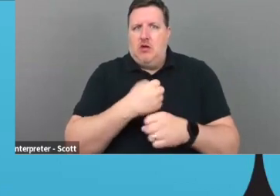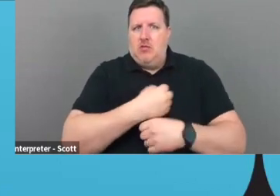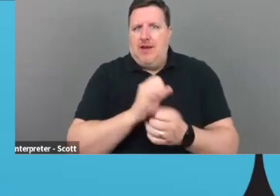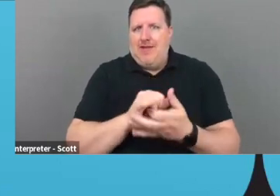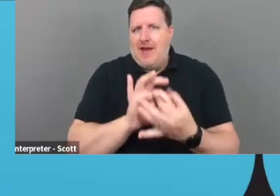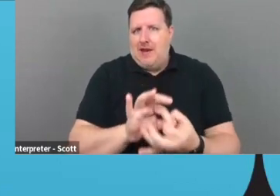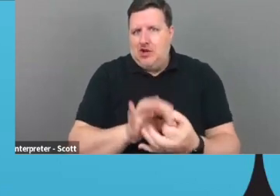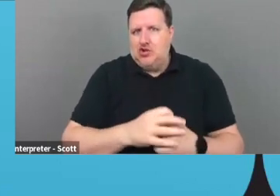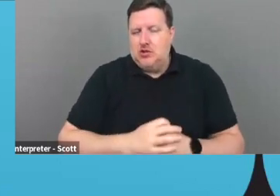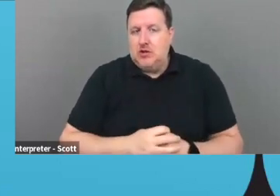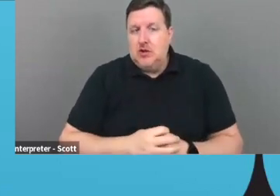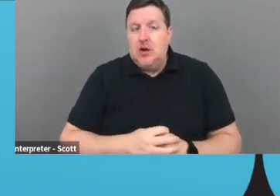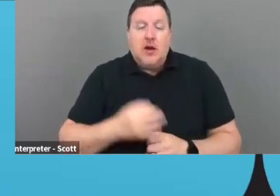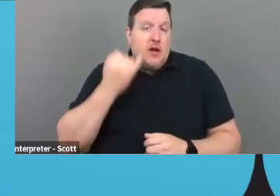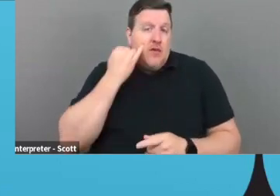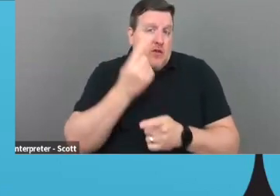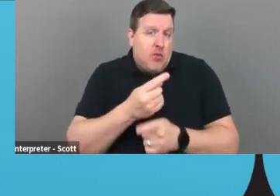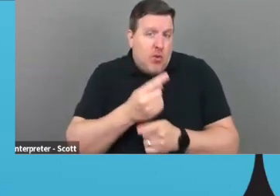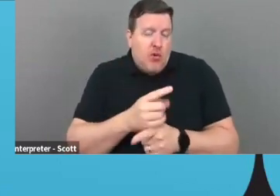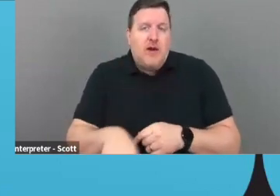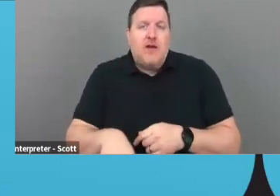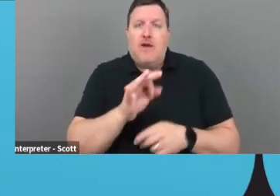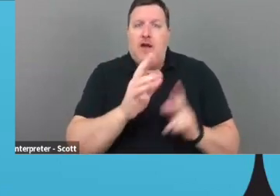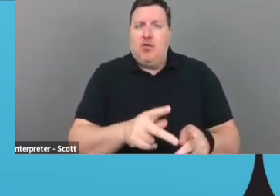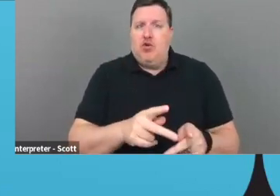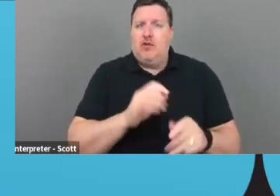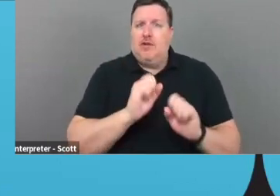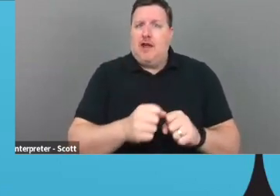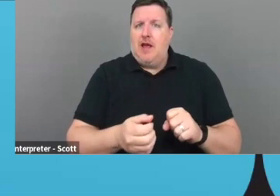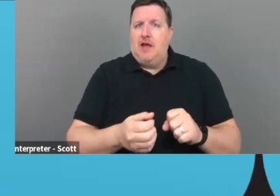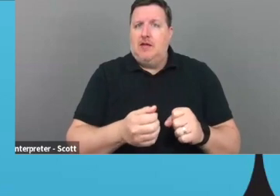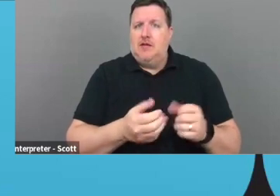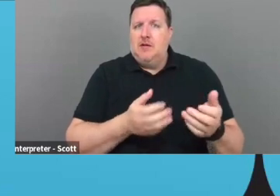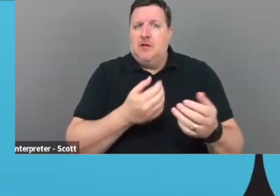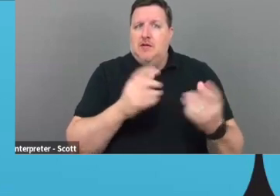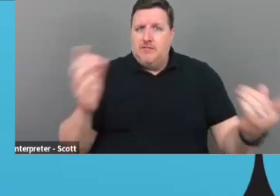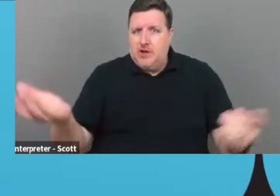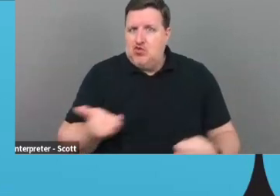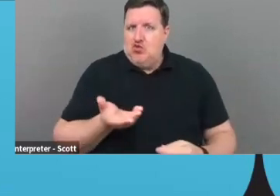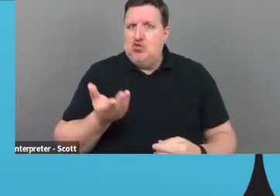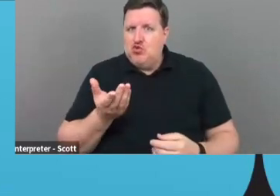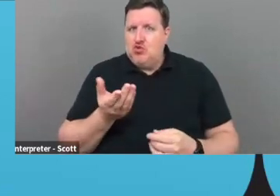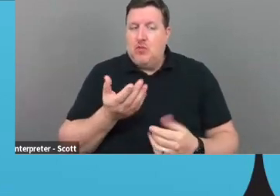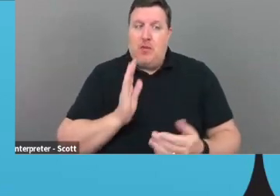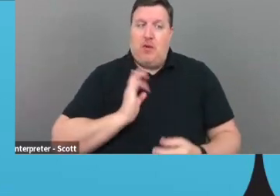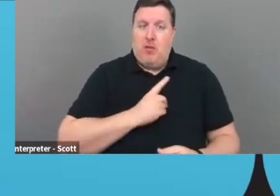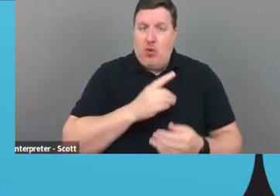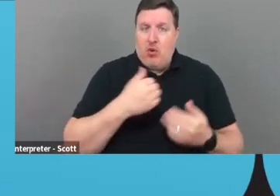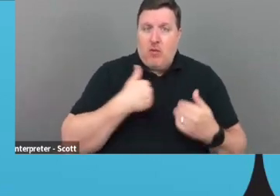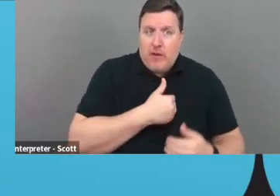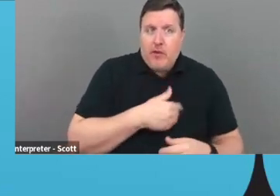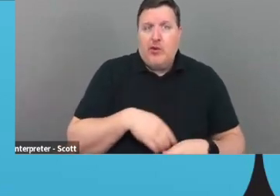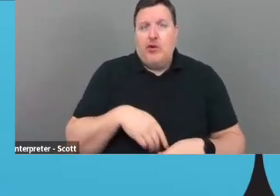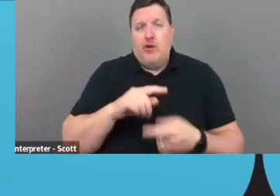If appropriate, um, find someone who can facilitate an introduction. Uh, maybe it's a board member. Maybe it's a friend.